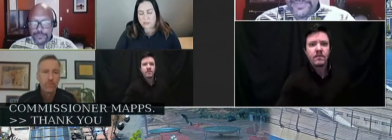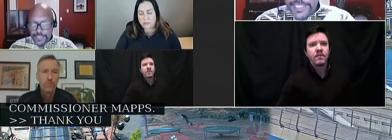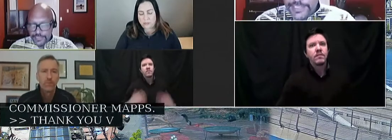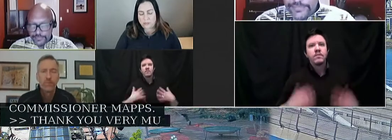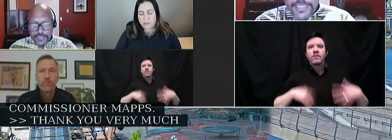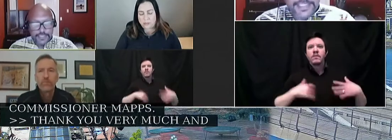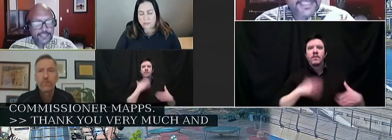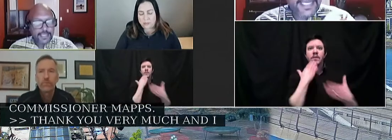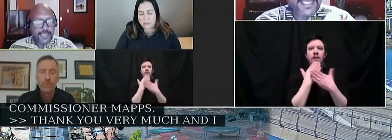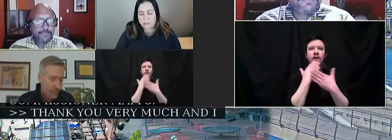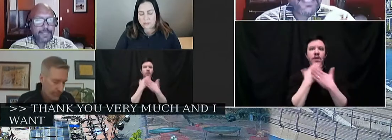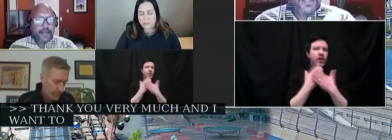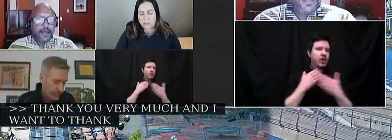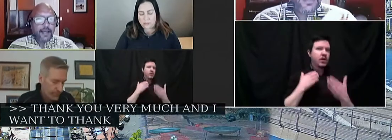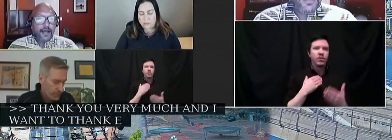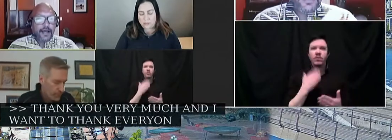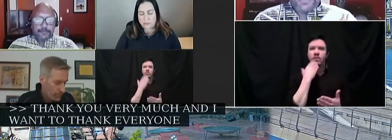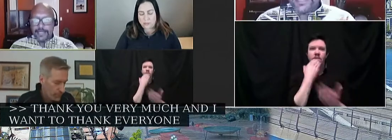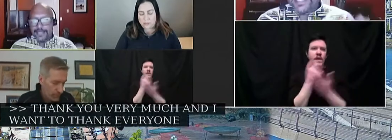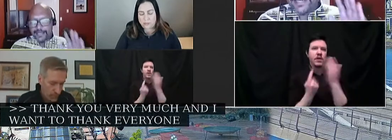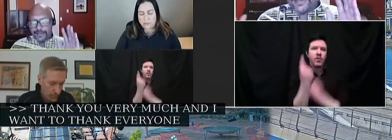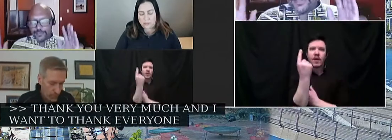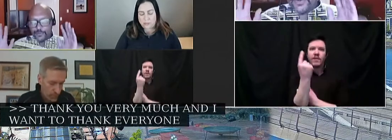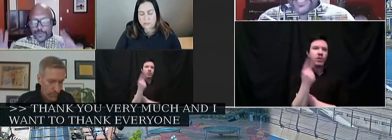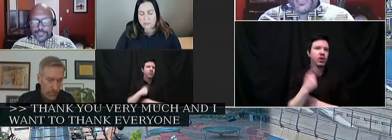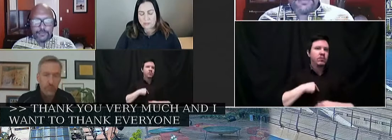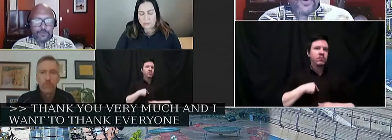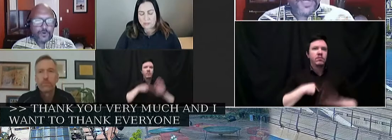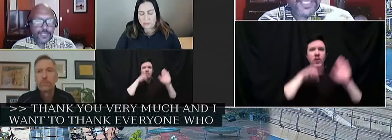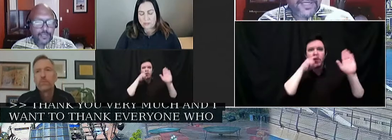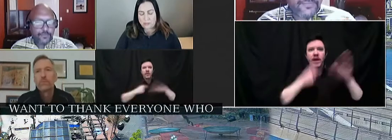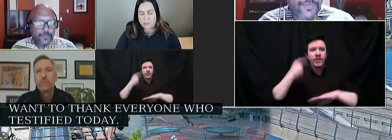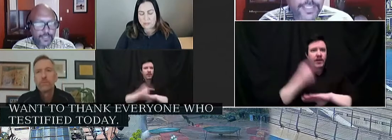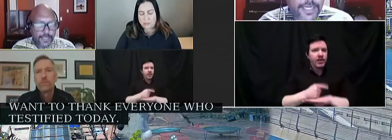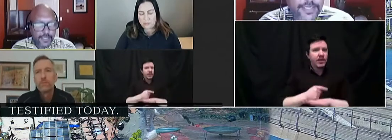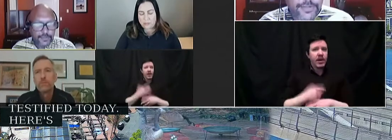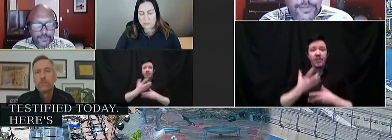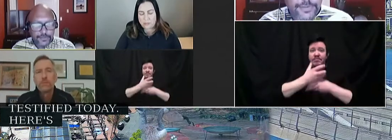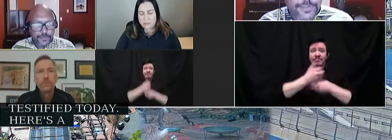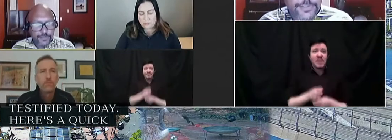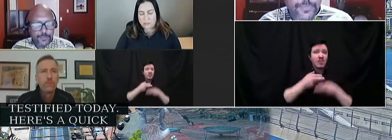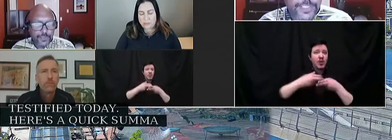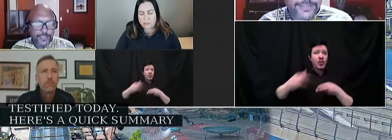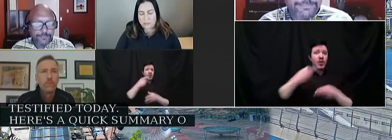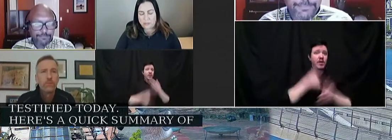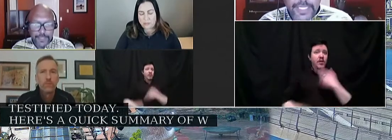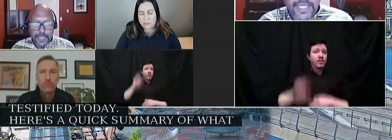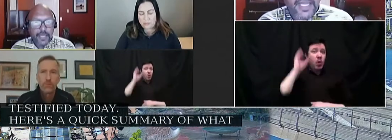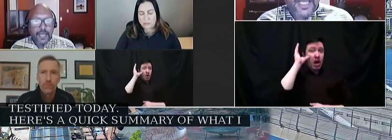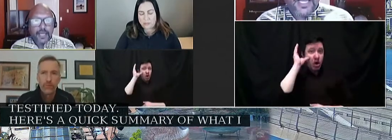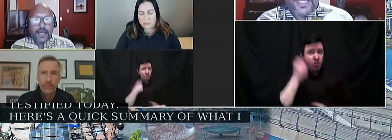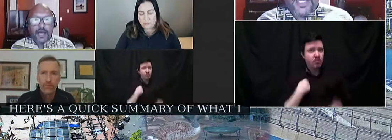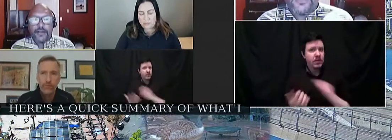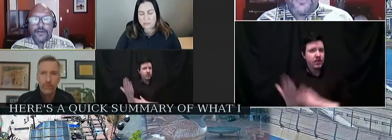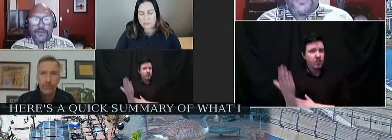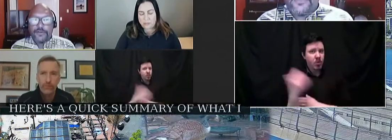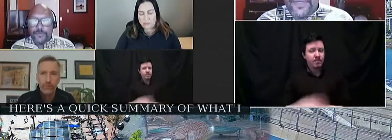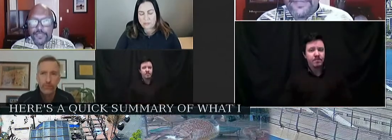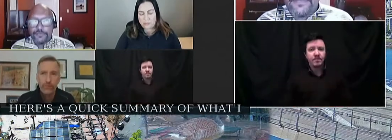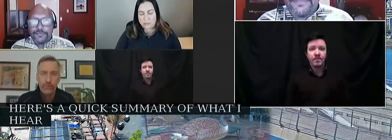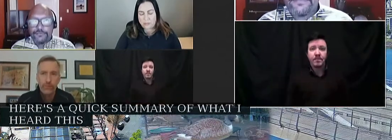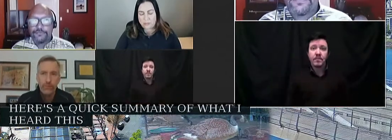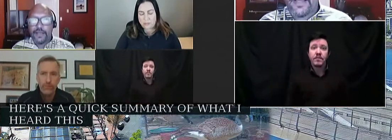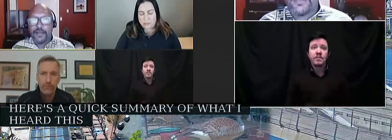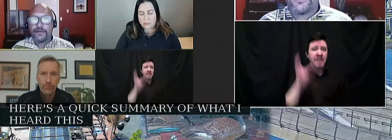everyone who testified today. Here's a quick summary of what I heard this morning. I